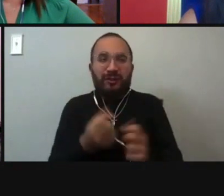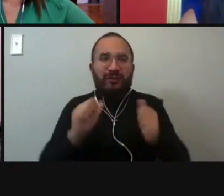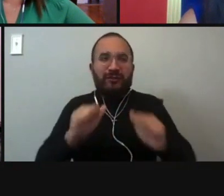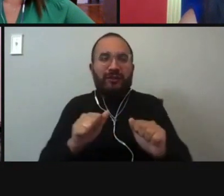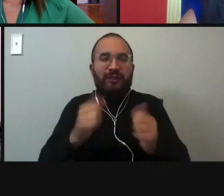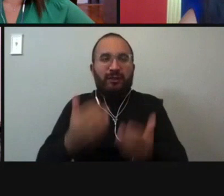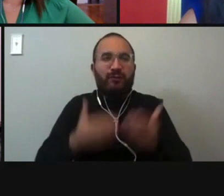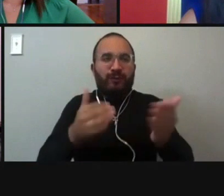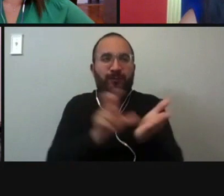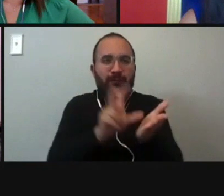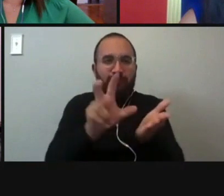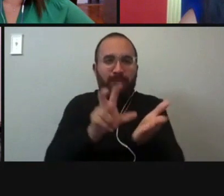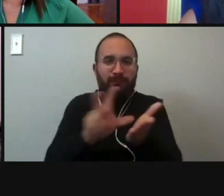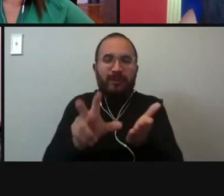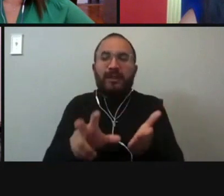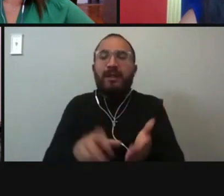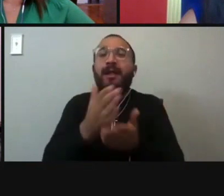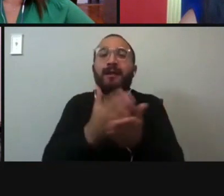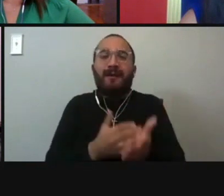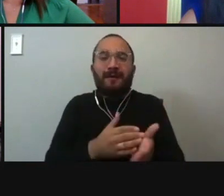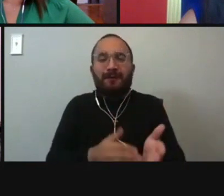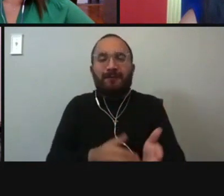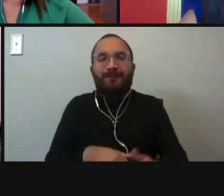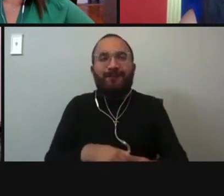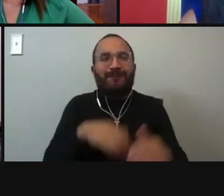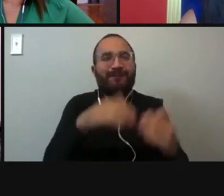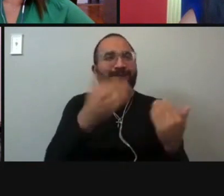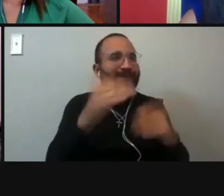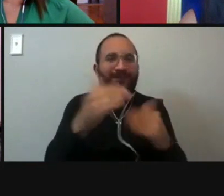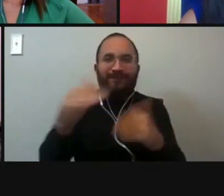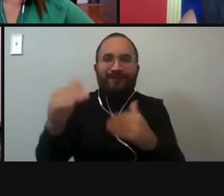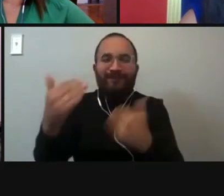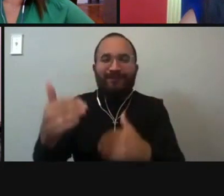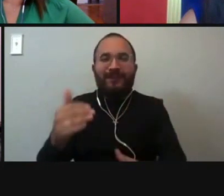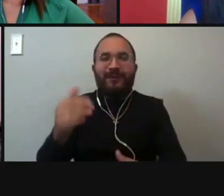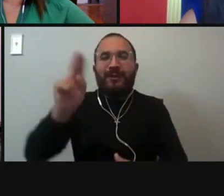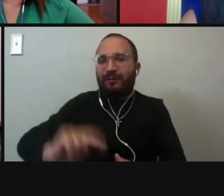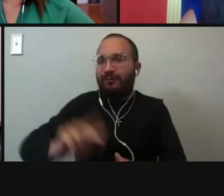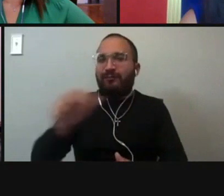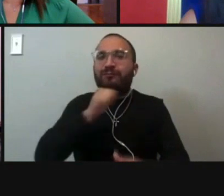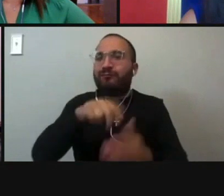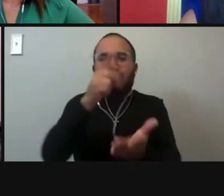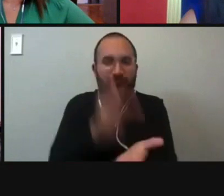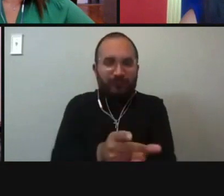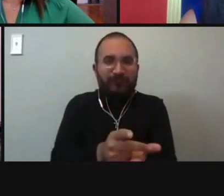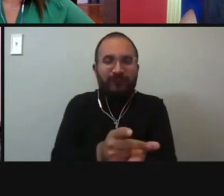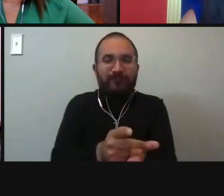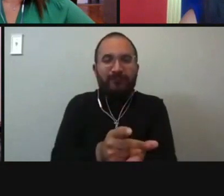Some are rejected, some get it, some don't. And with that being said, we need to work on getting